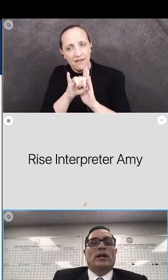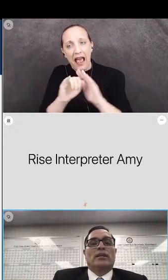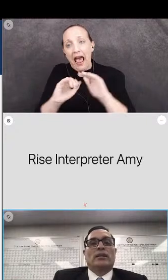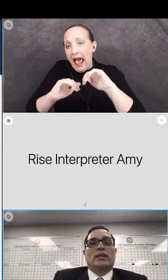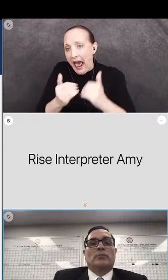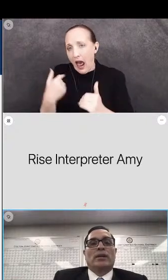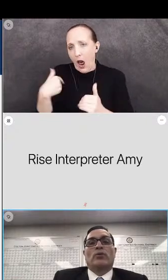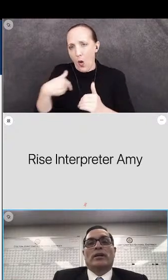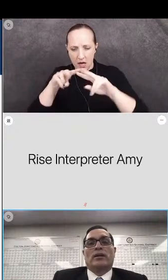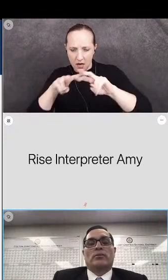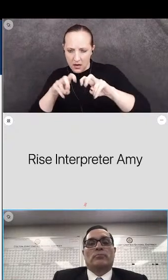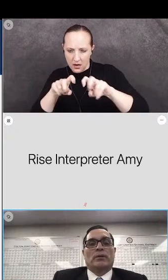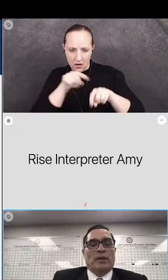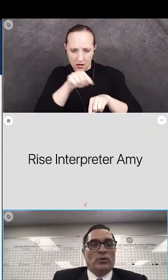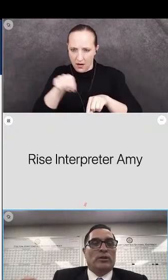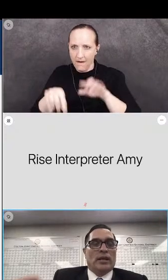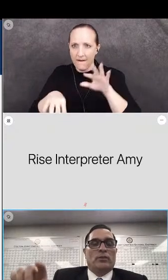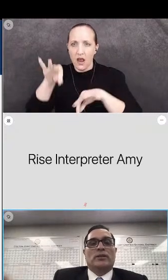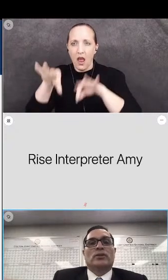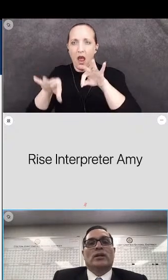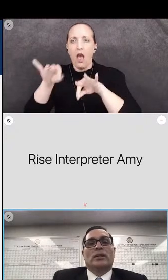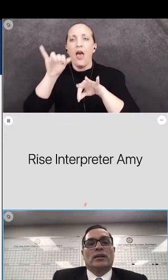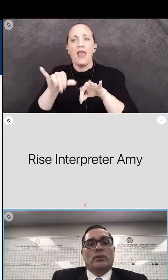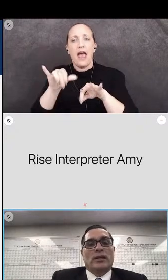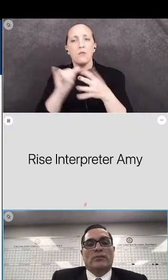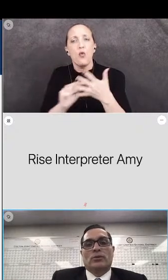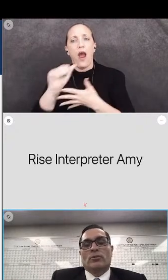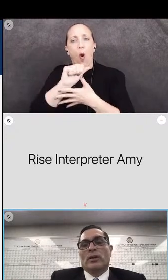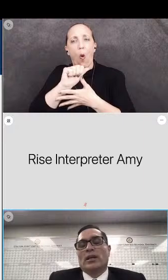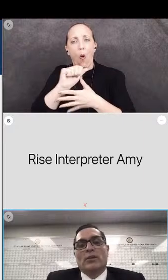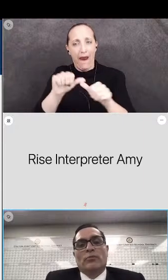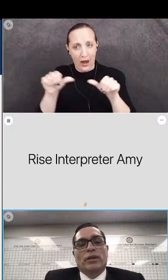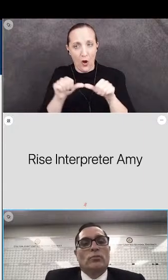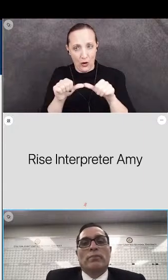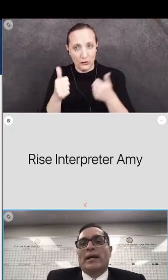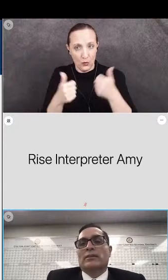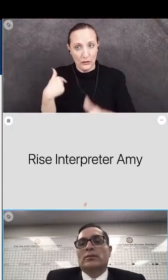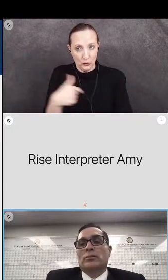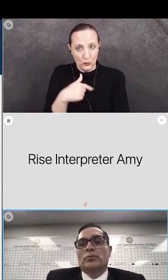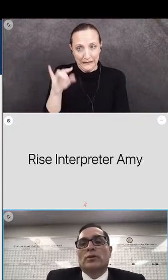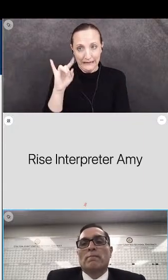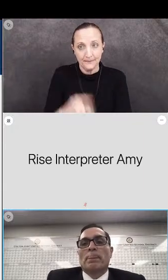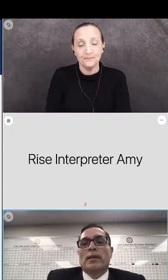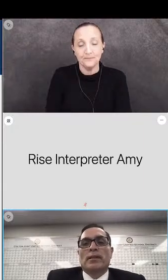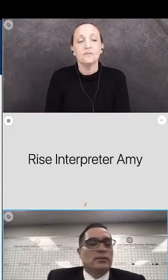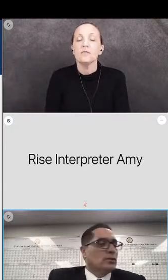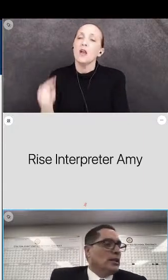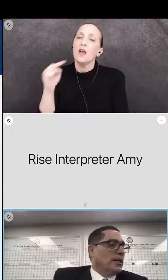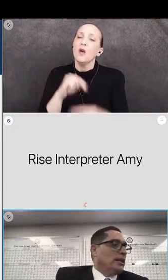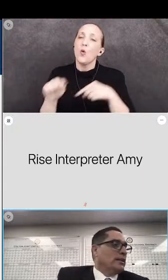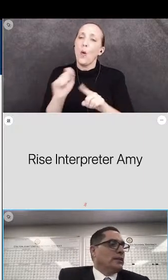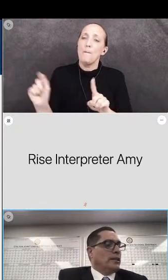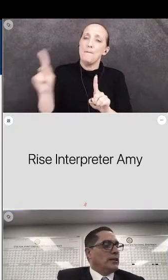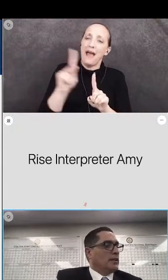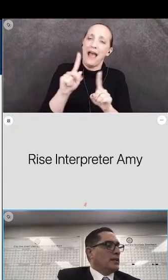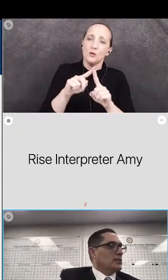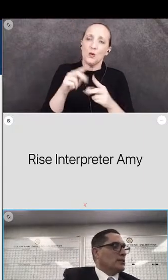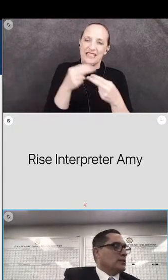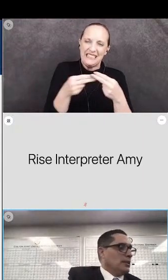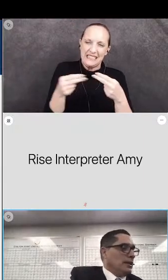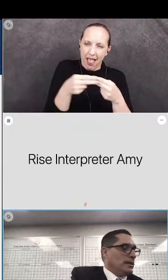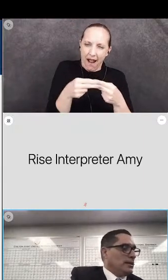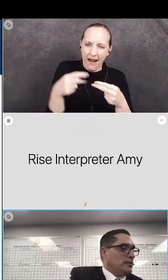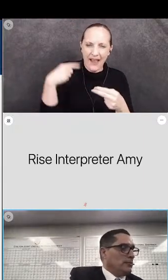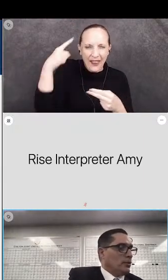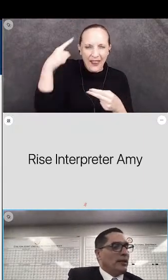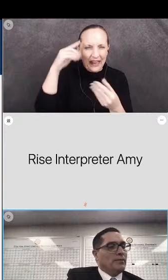we identify the priority areas that we have. So if we can go back to the slide, I think